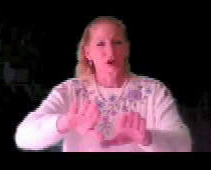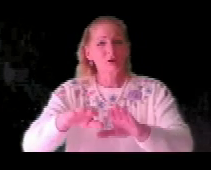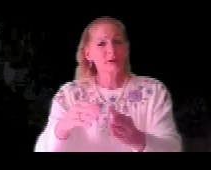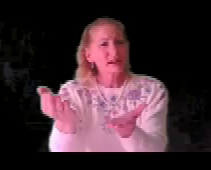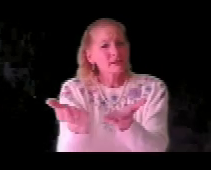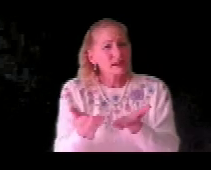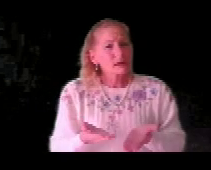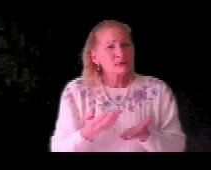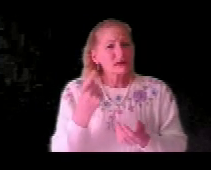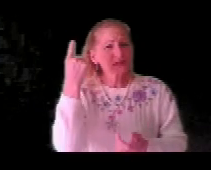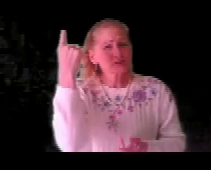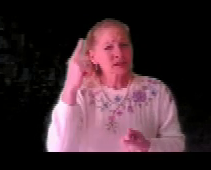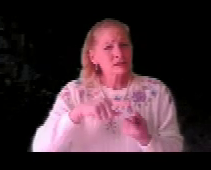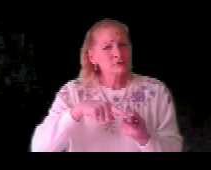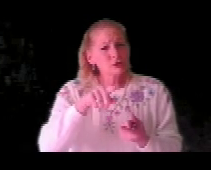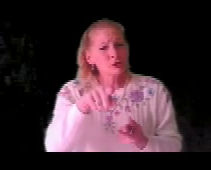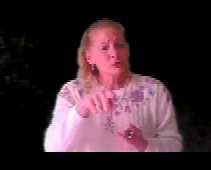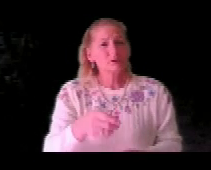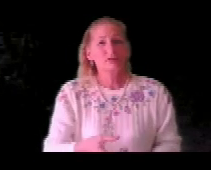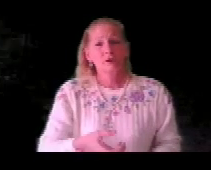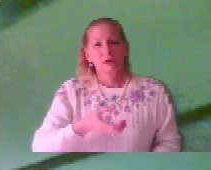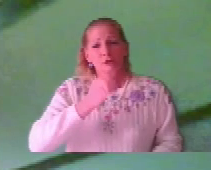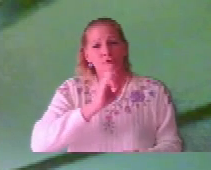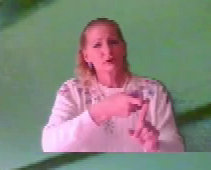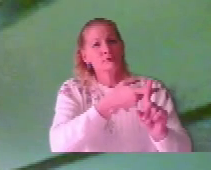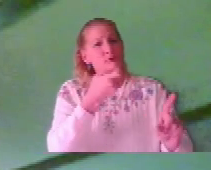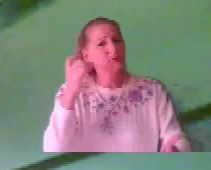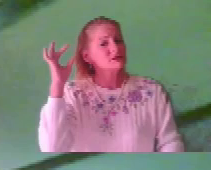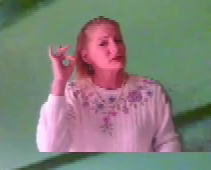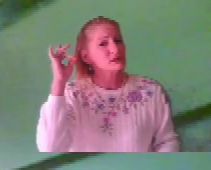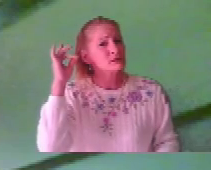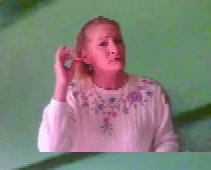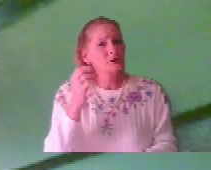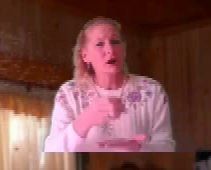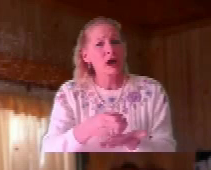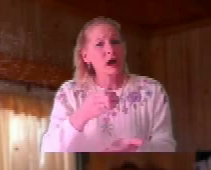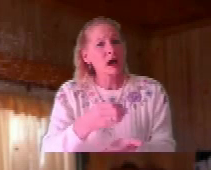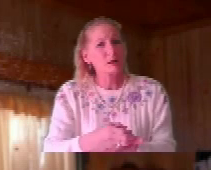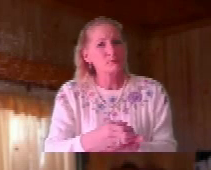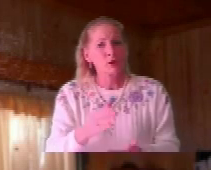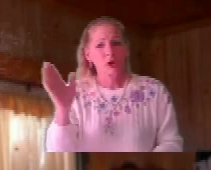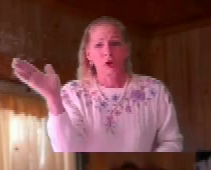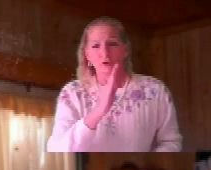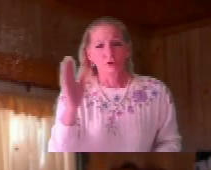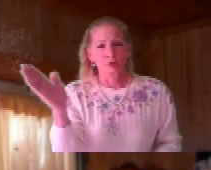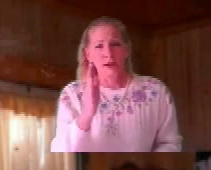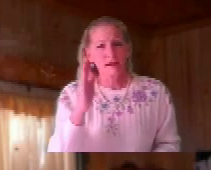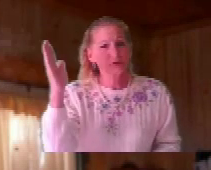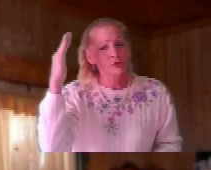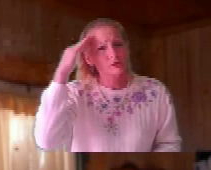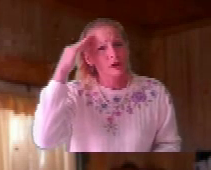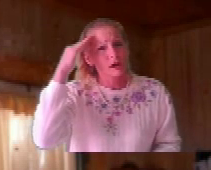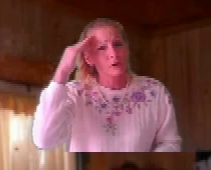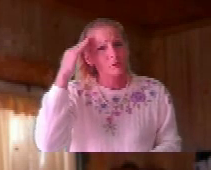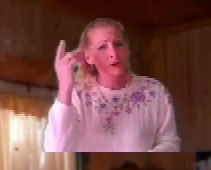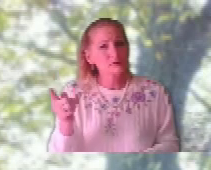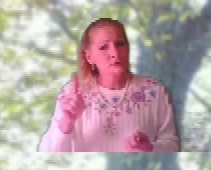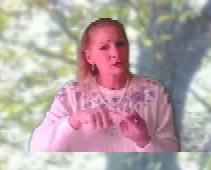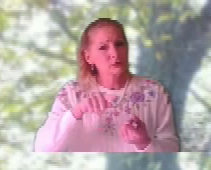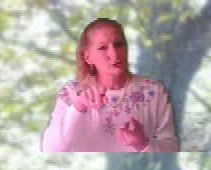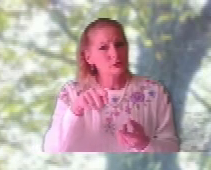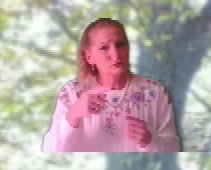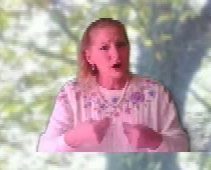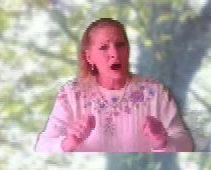Don't give up unto you Drink from the silver cup Never know